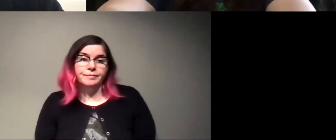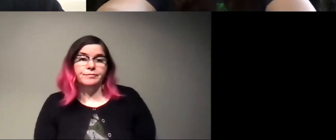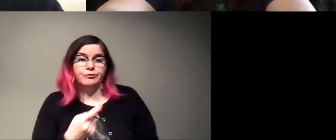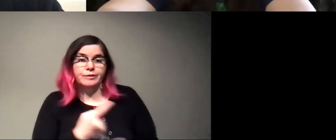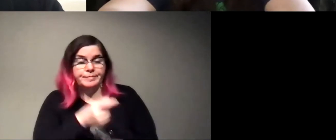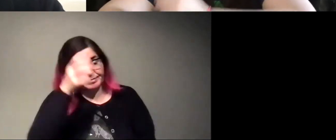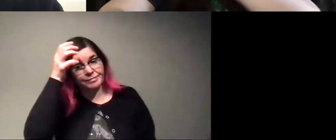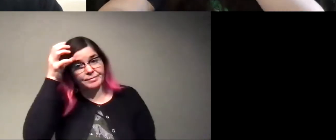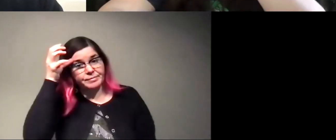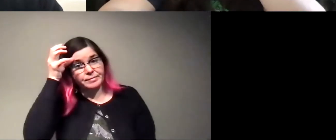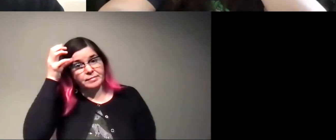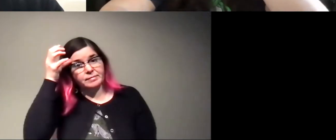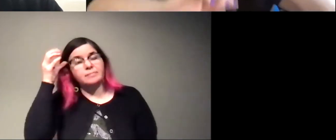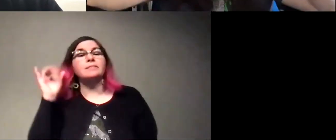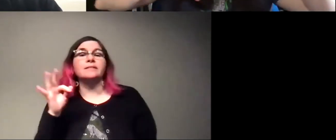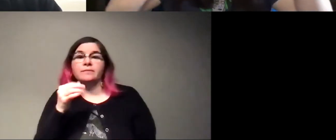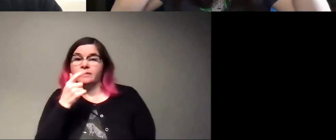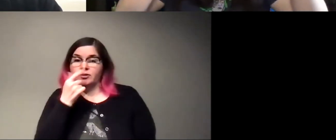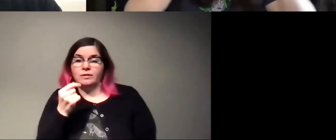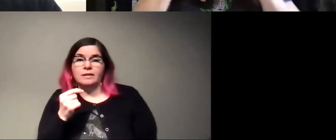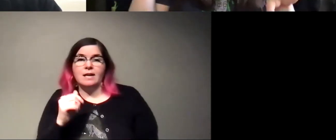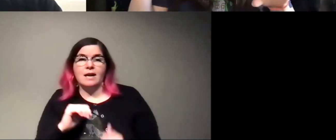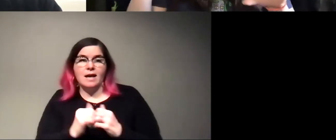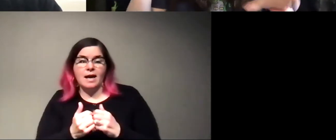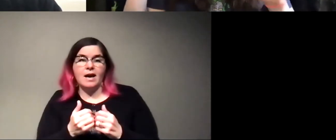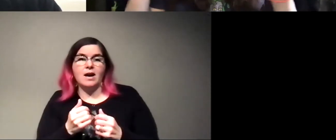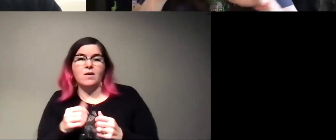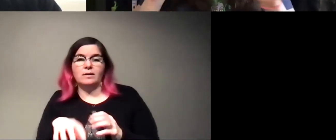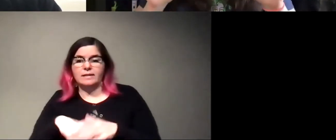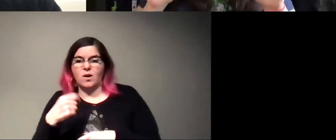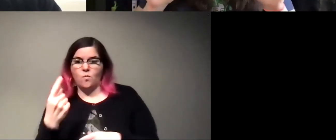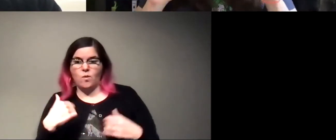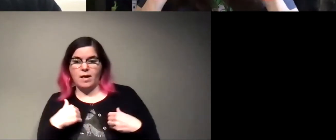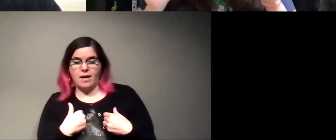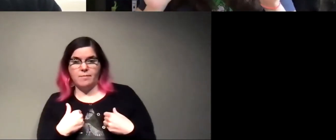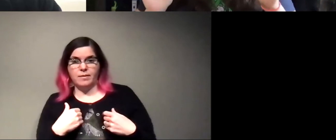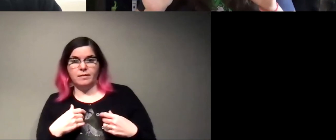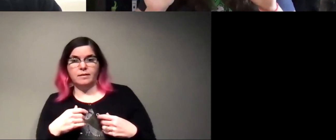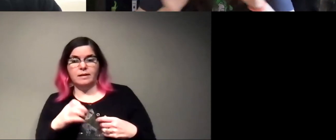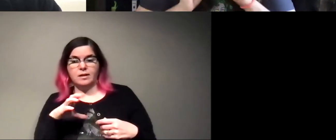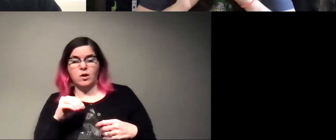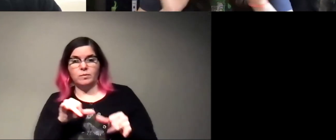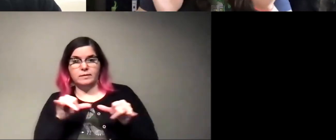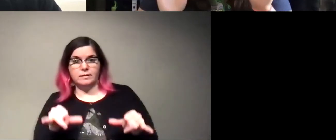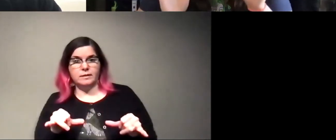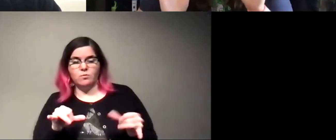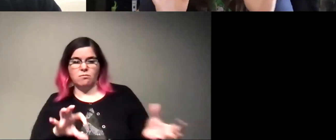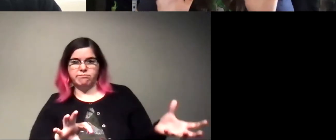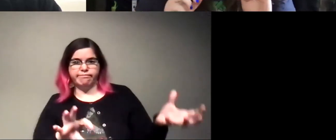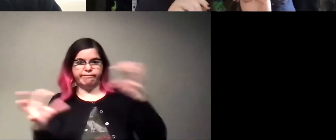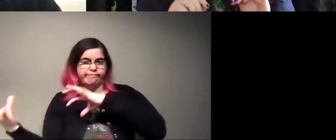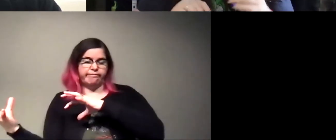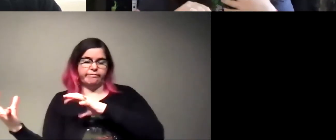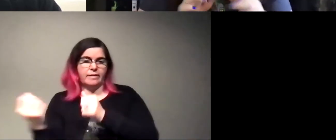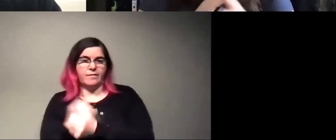Yeah. If you're interested in like how taking up out one animal in an ecosystem can just totally mess